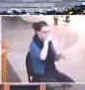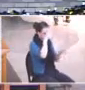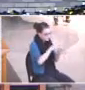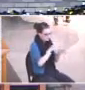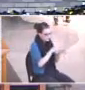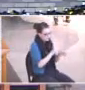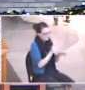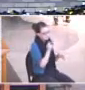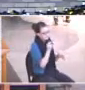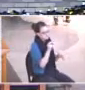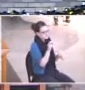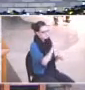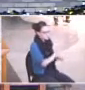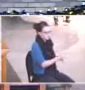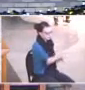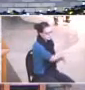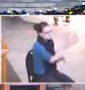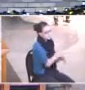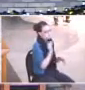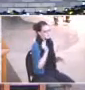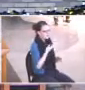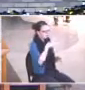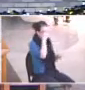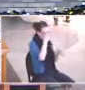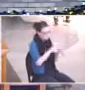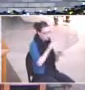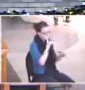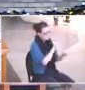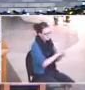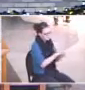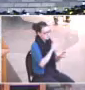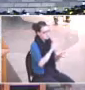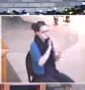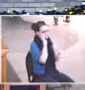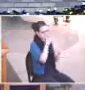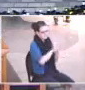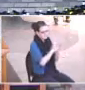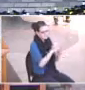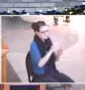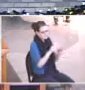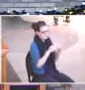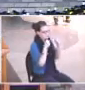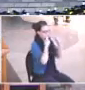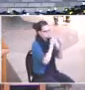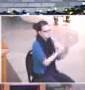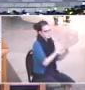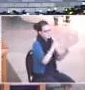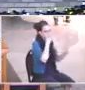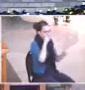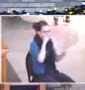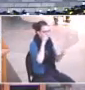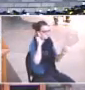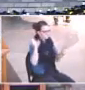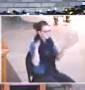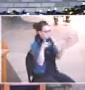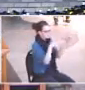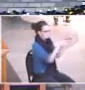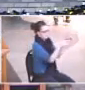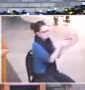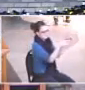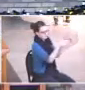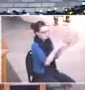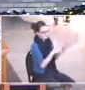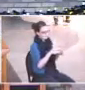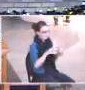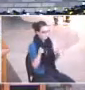our faith devotion, our faith commitment seems to get stronger when the kids are off doing their own thing. And we